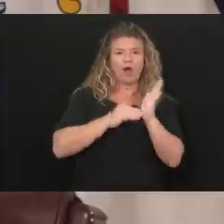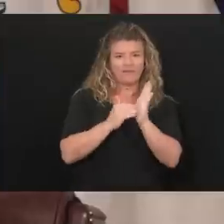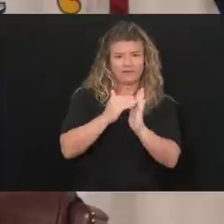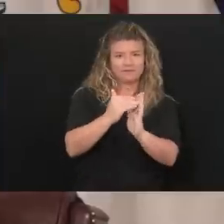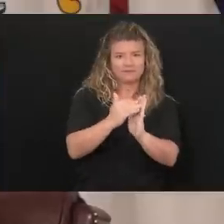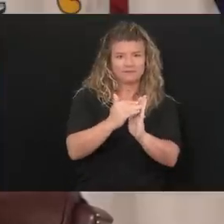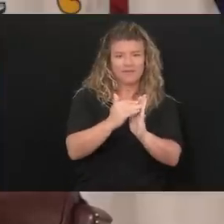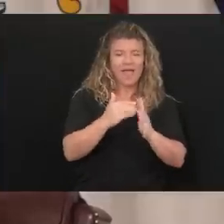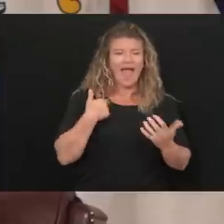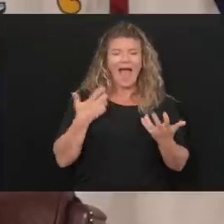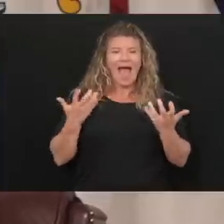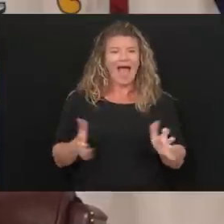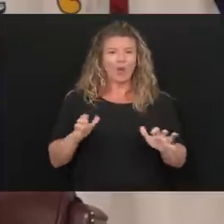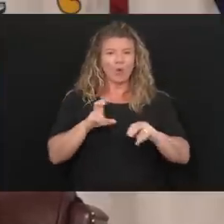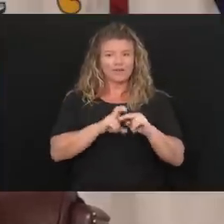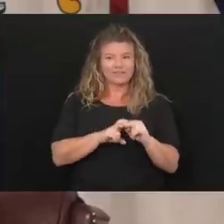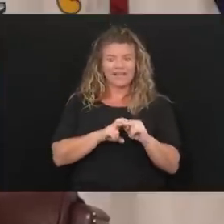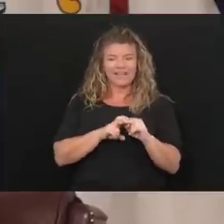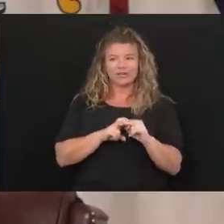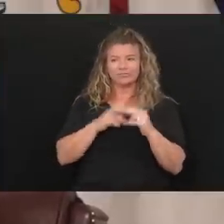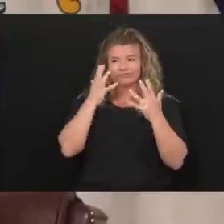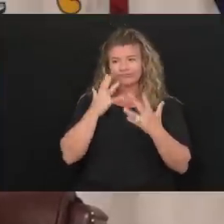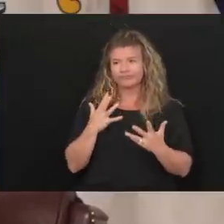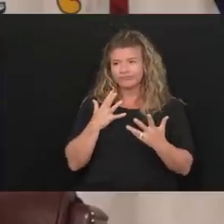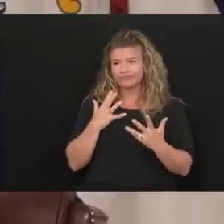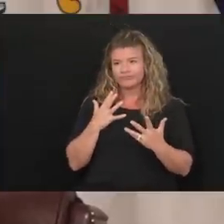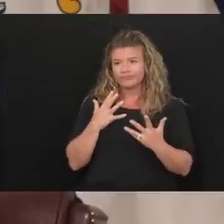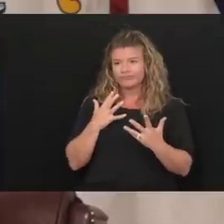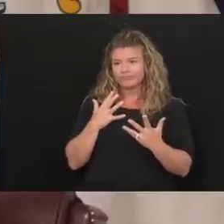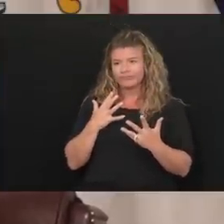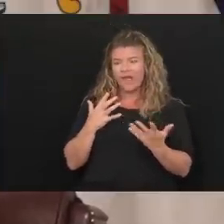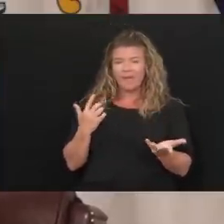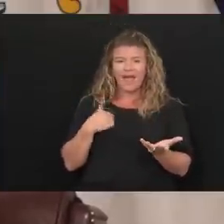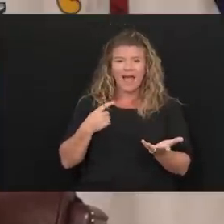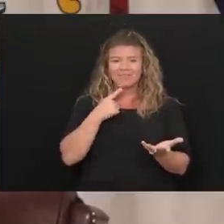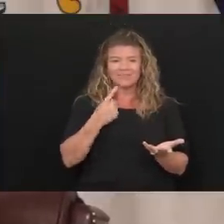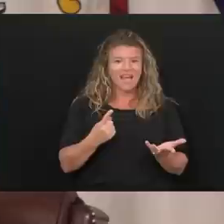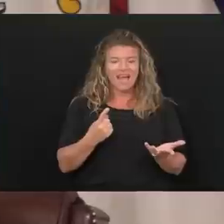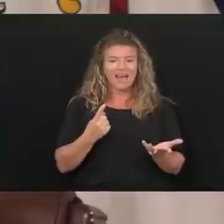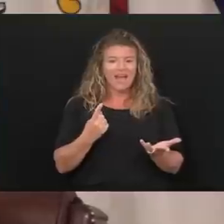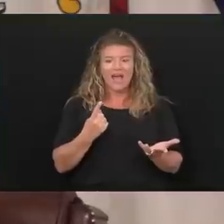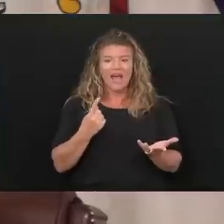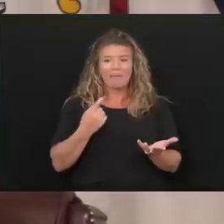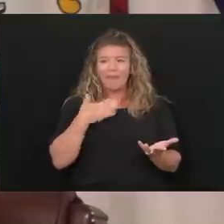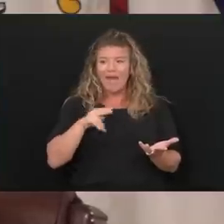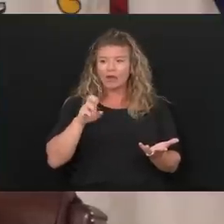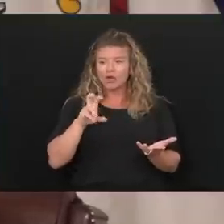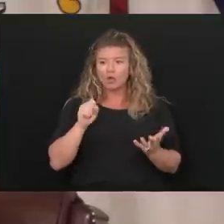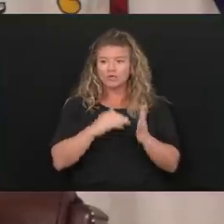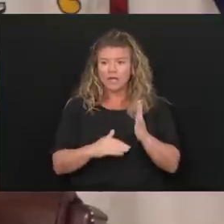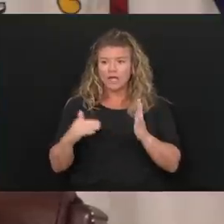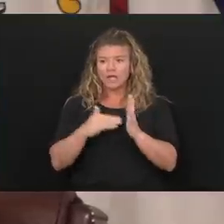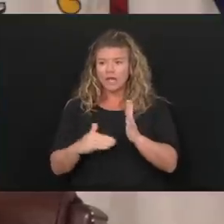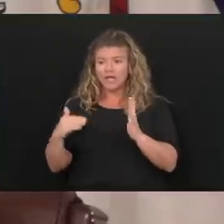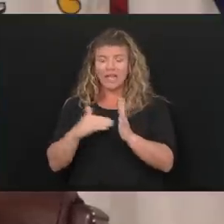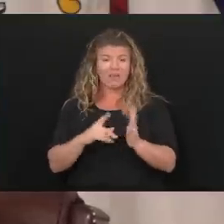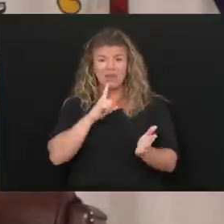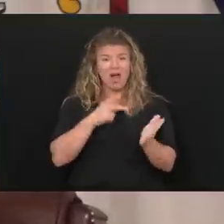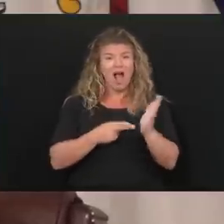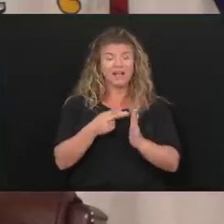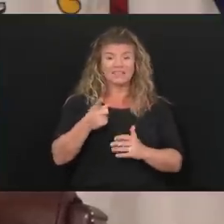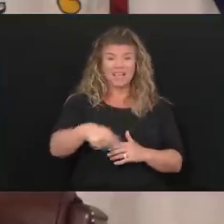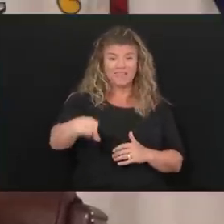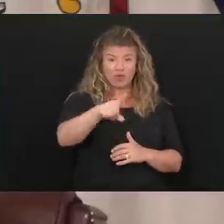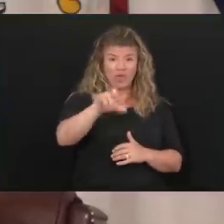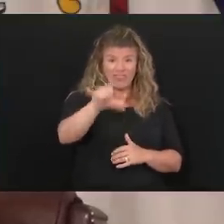I don't want to sit here doom and gloom. I've said all my life, you know, if you're a in the mud, I want you away from me. That's all there